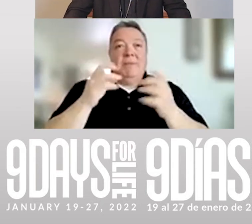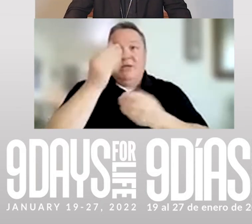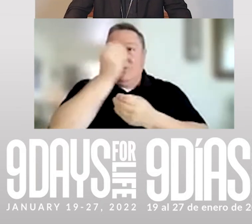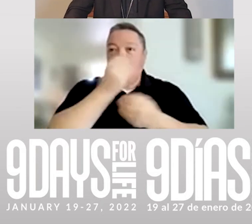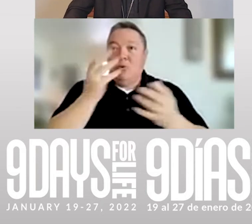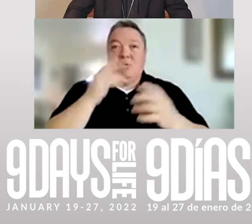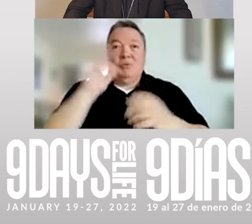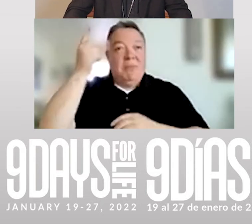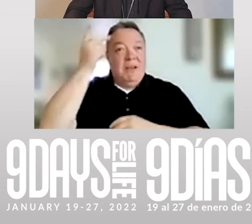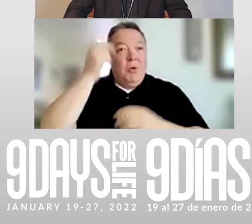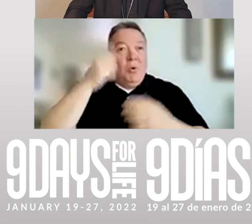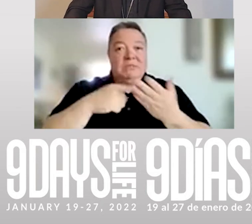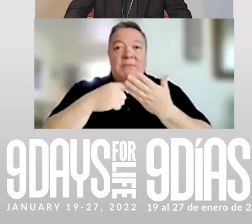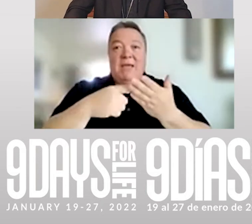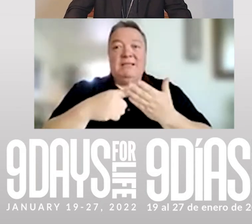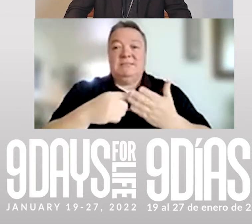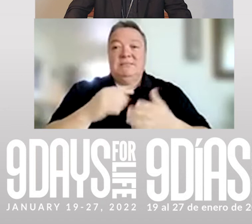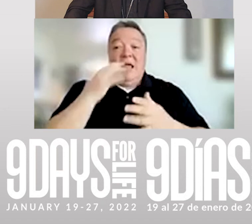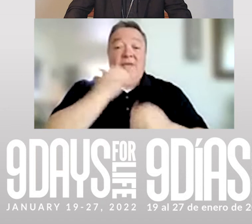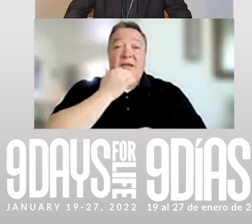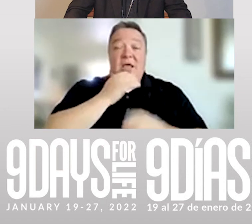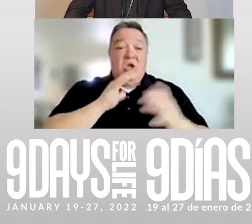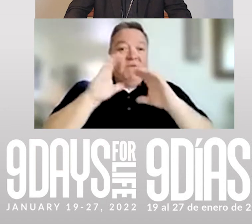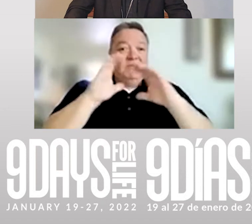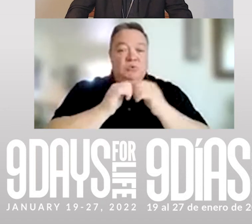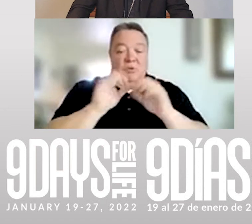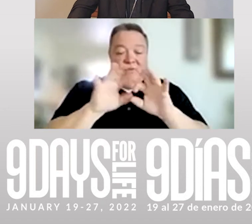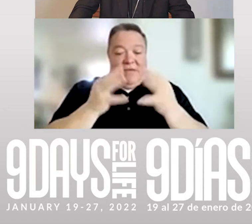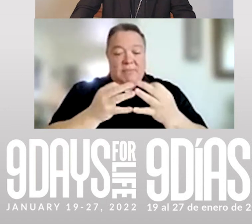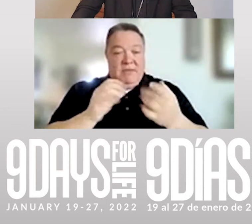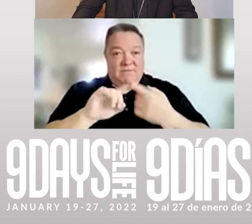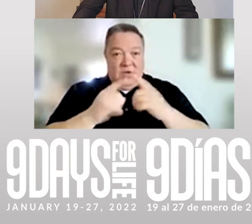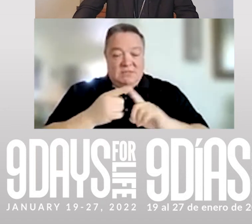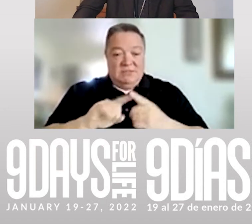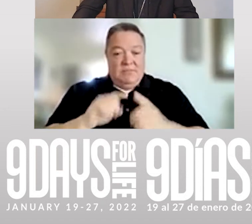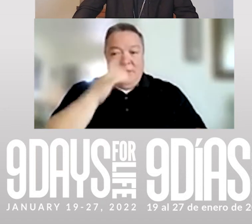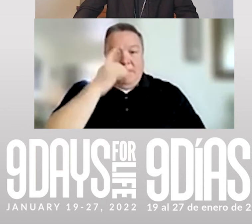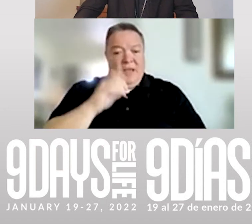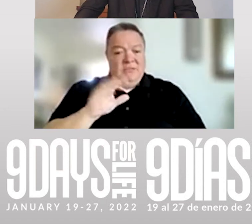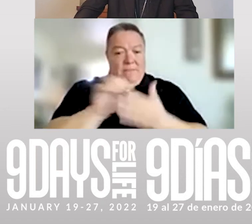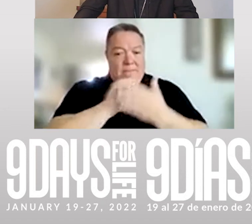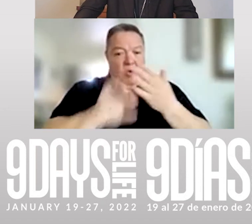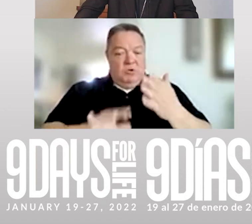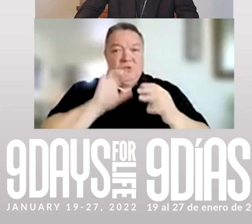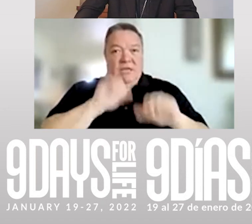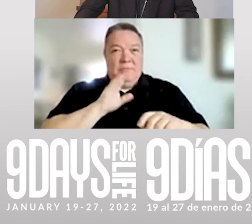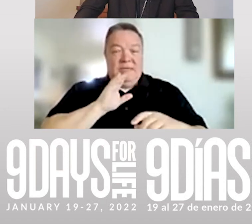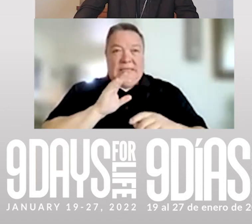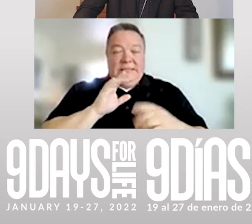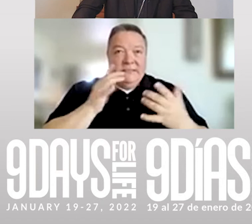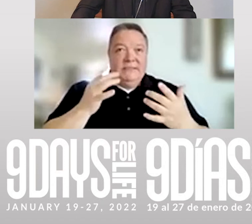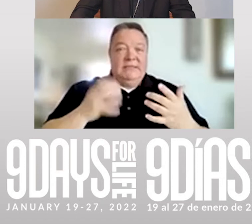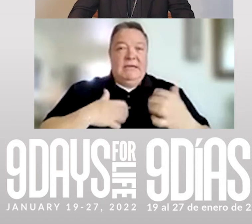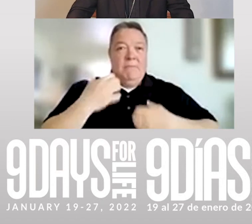debates, and everyday conversations with family or friends. Because abortion can be a controversial and emotional